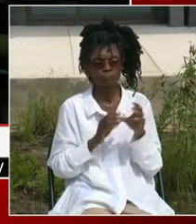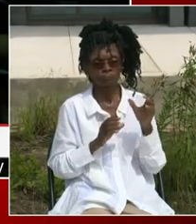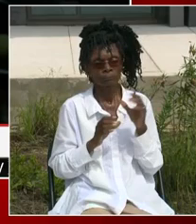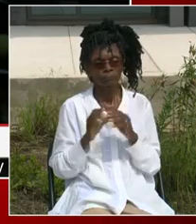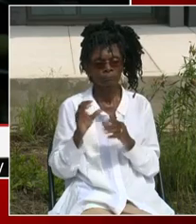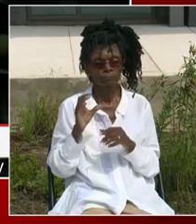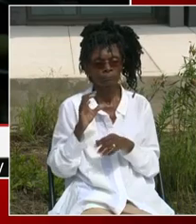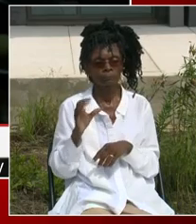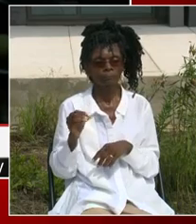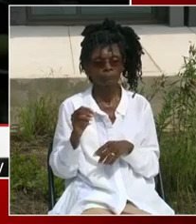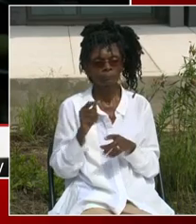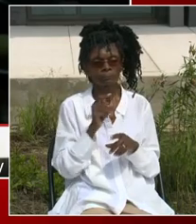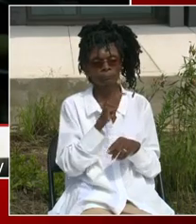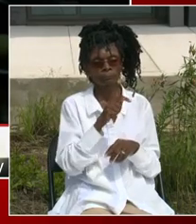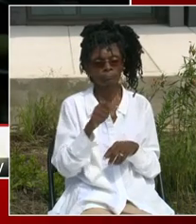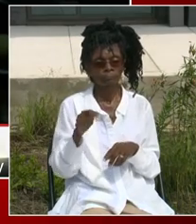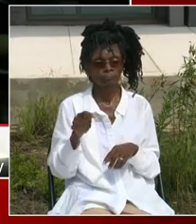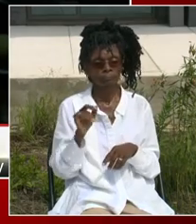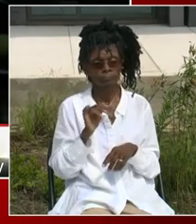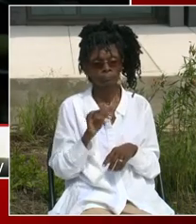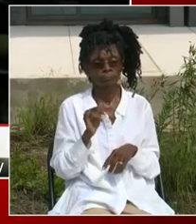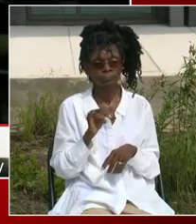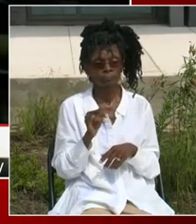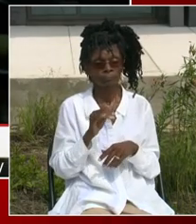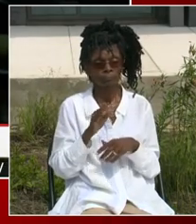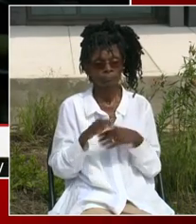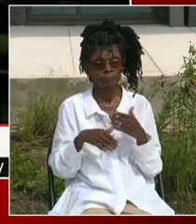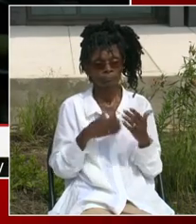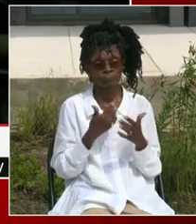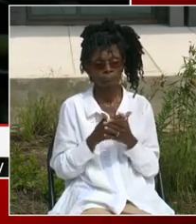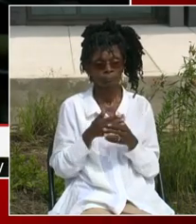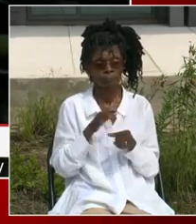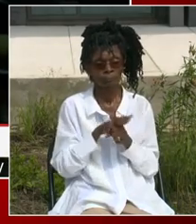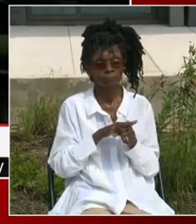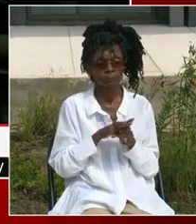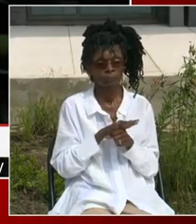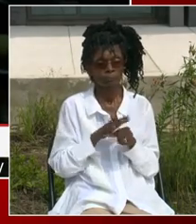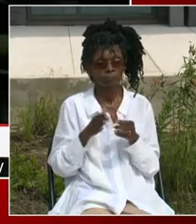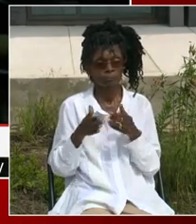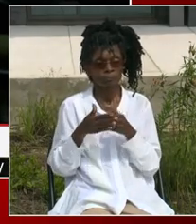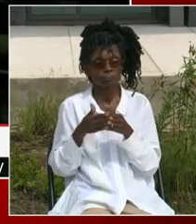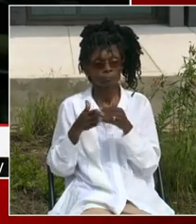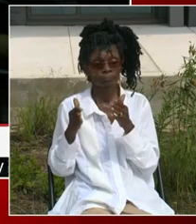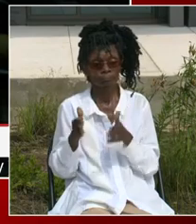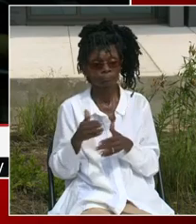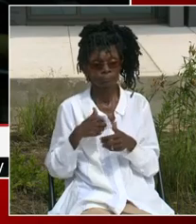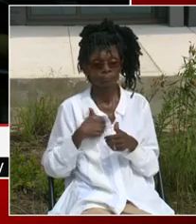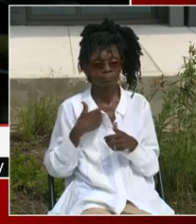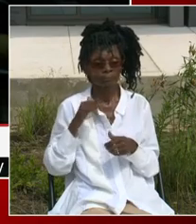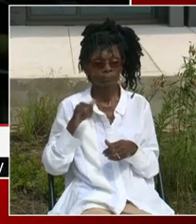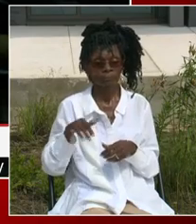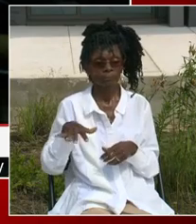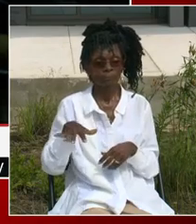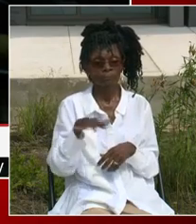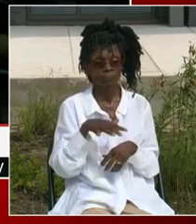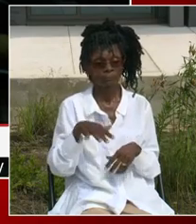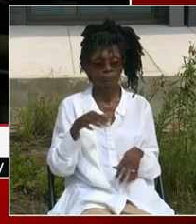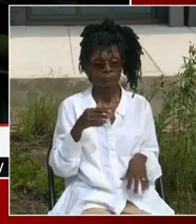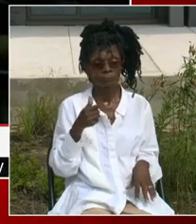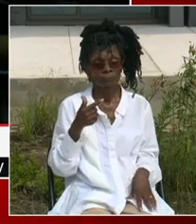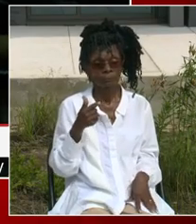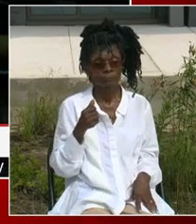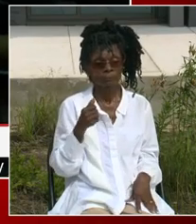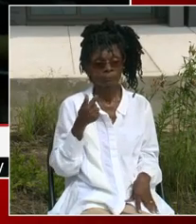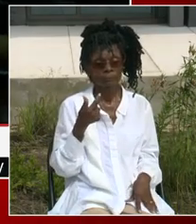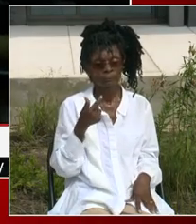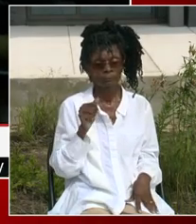give a shout-out to the neighbors just like the council member did on Gallatin on the 1300 block and here on Farragut because I know this was, you know,